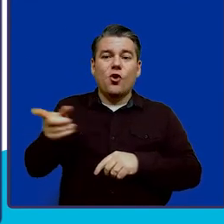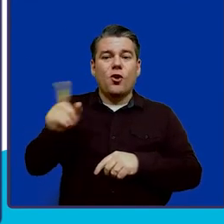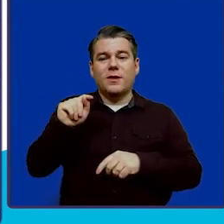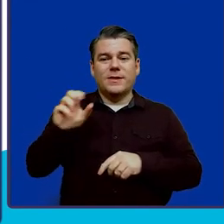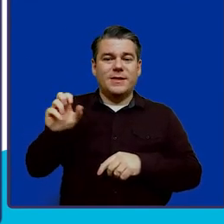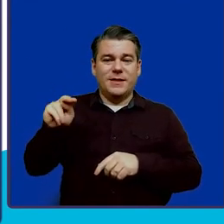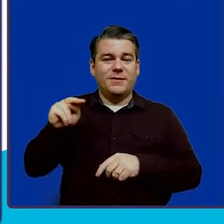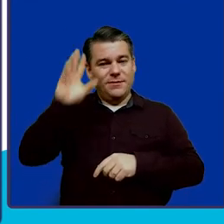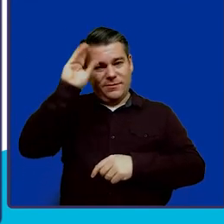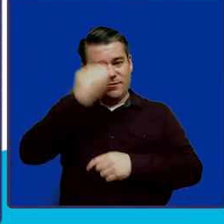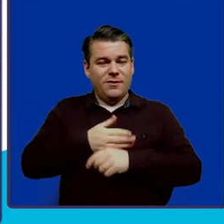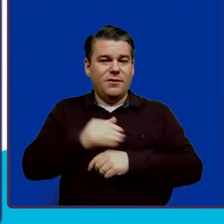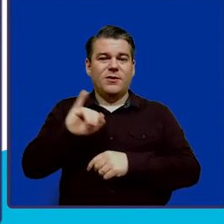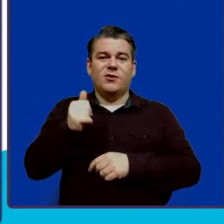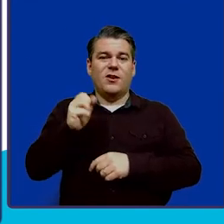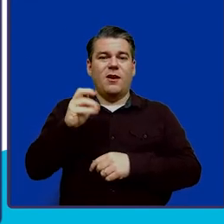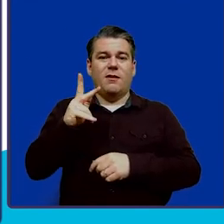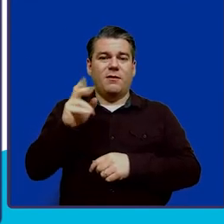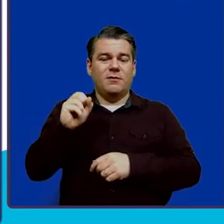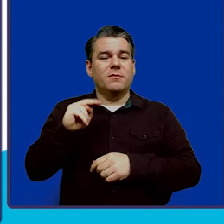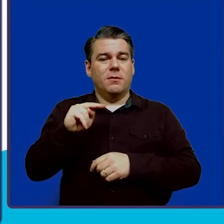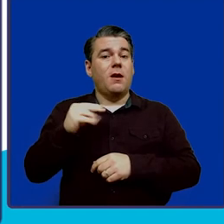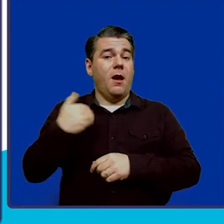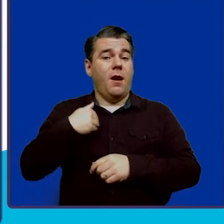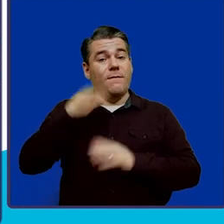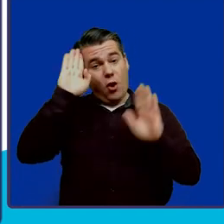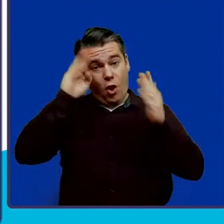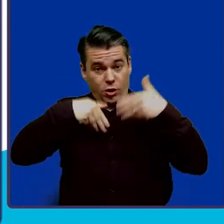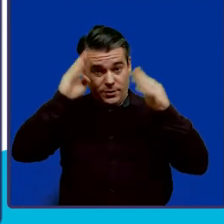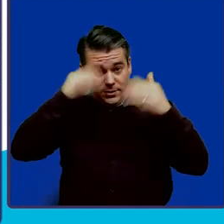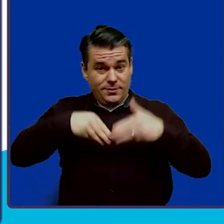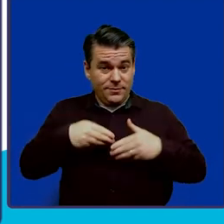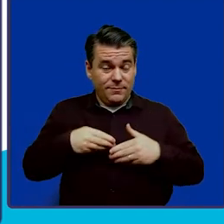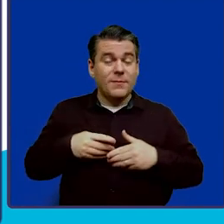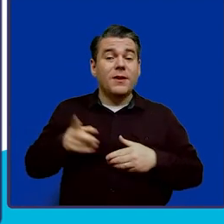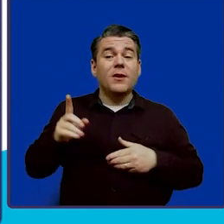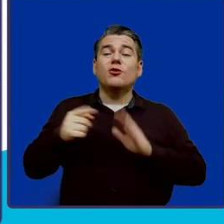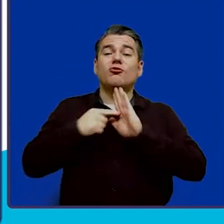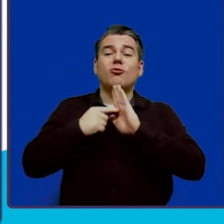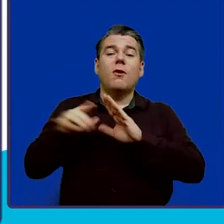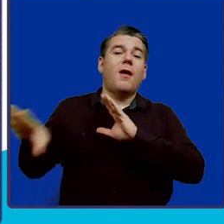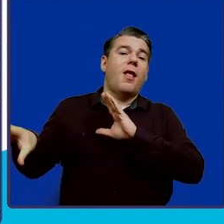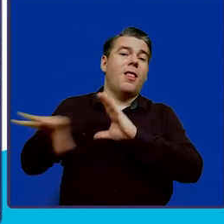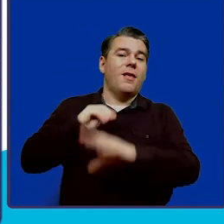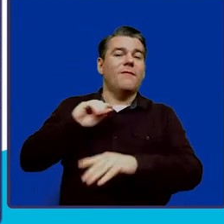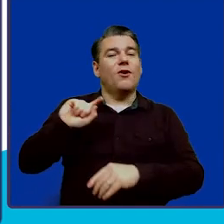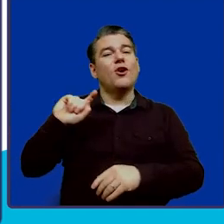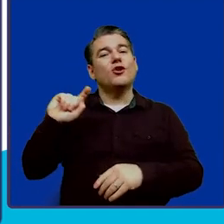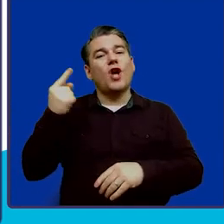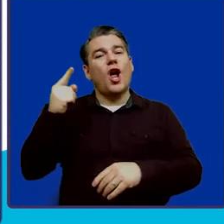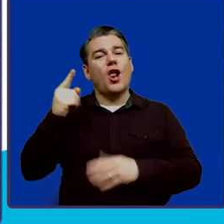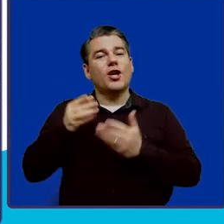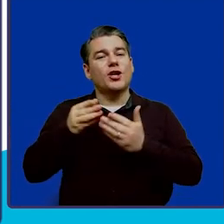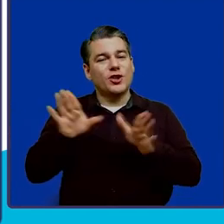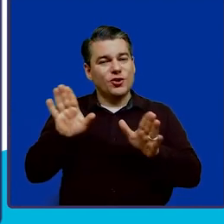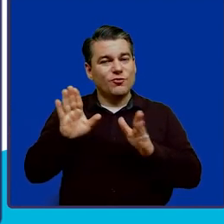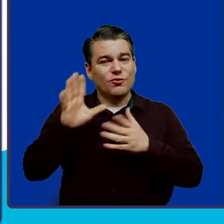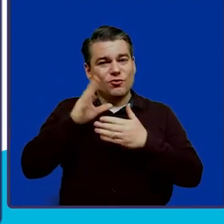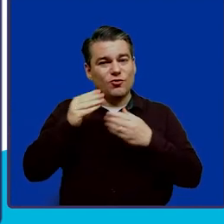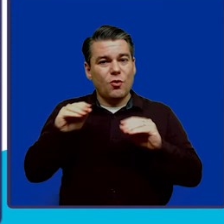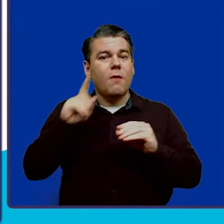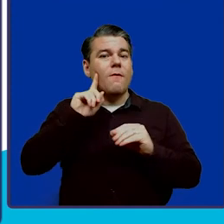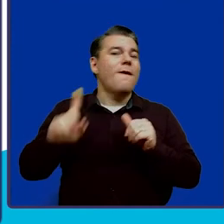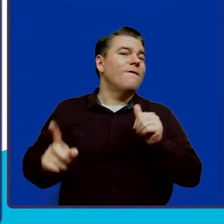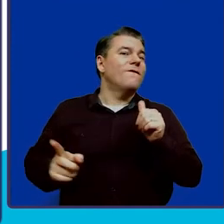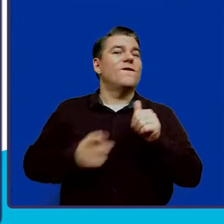teenage son, Jackson Brubaker, who has autism. The picture shows Jackson leaving the Dollar General store after making his very